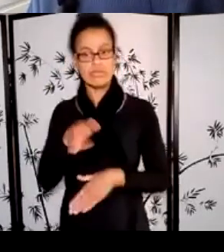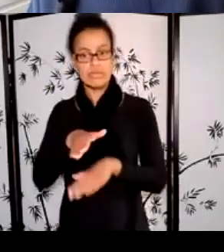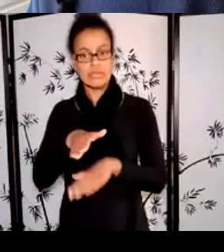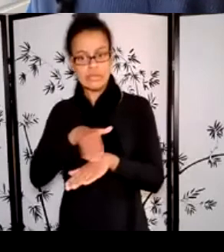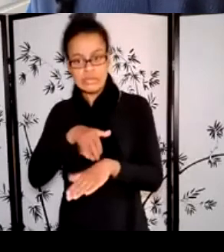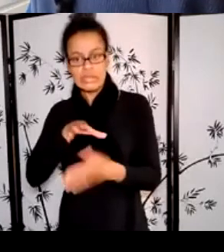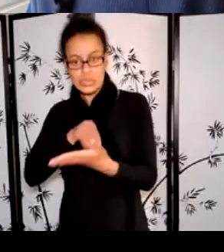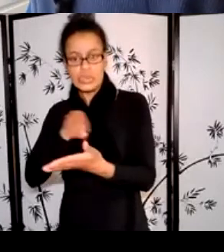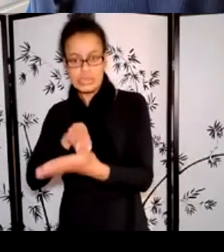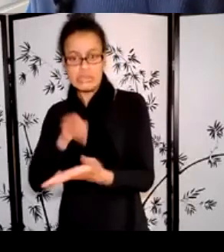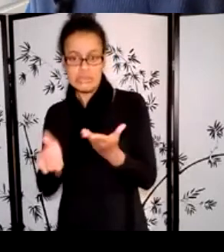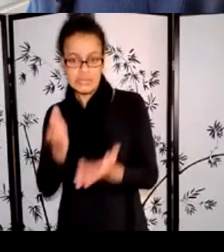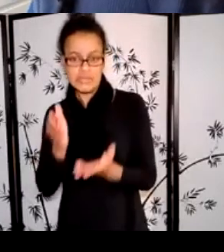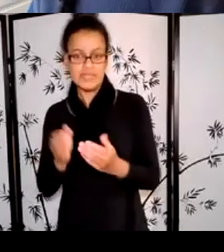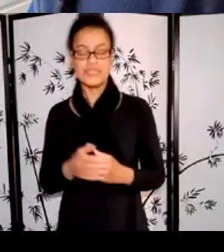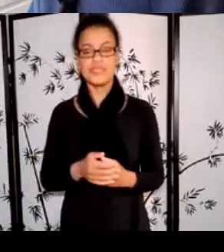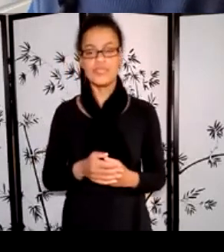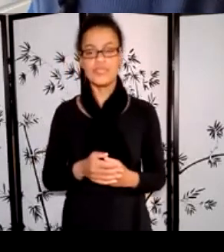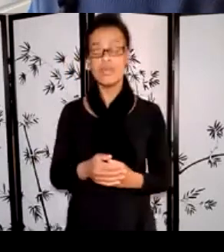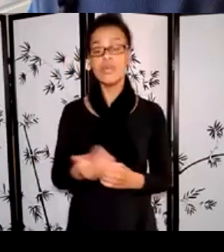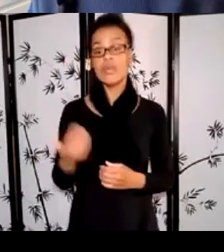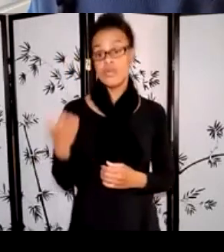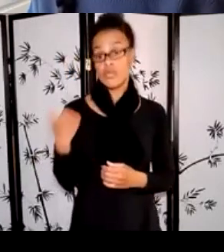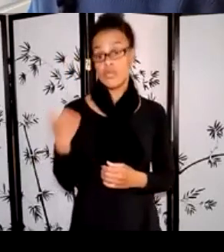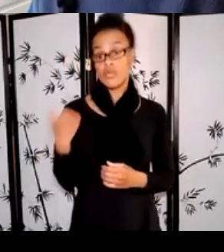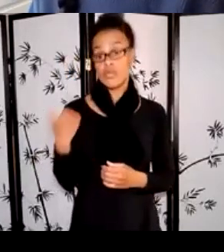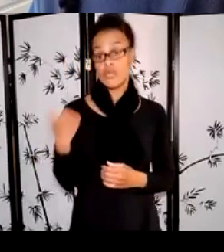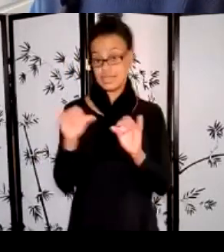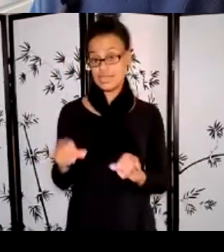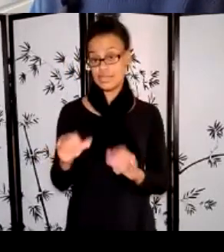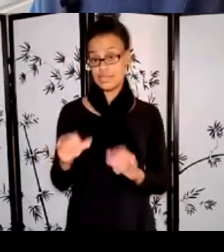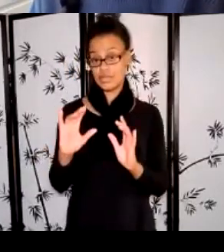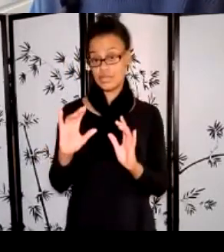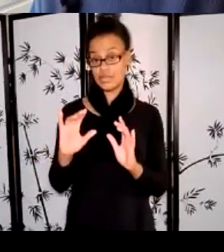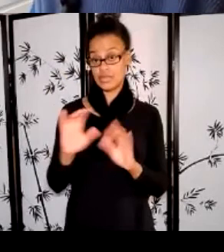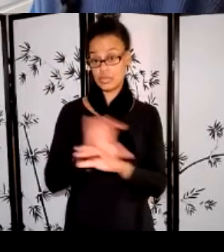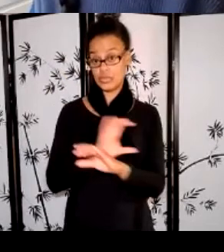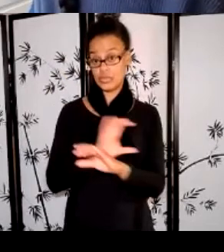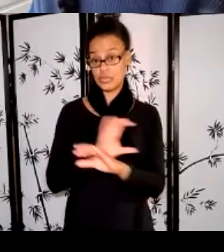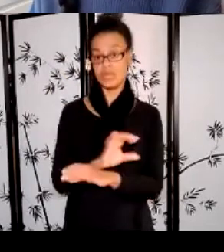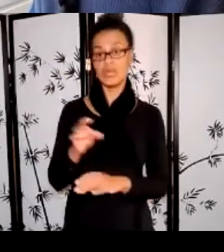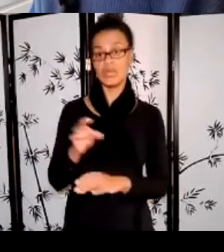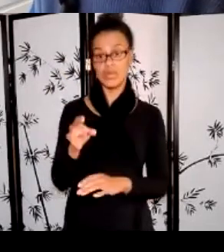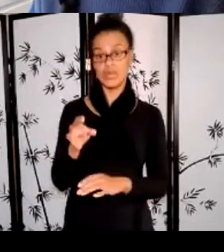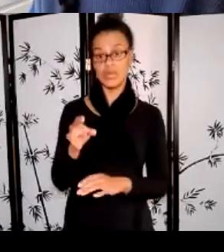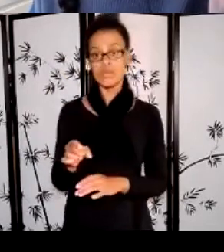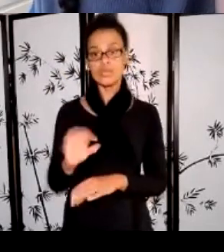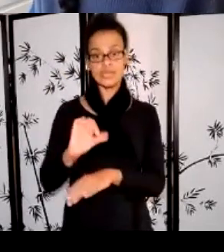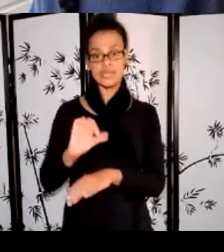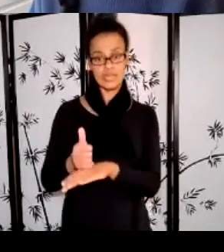already had active accounts in our old system should have received an email notifying you of the switch and sharing